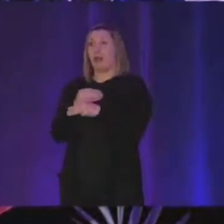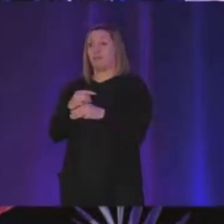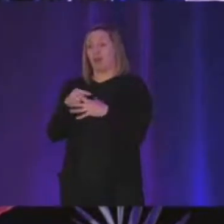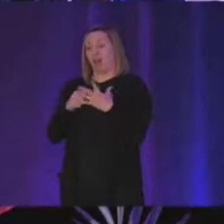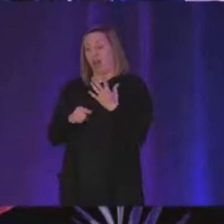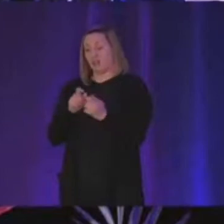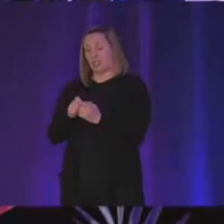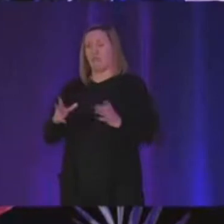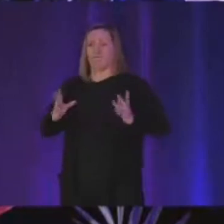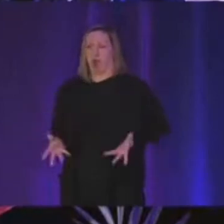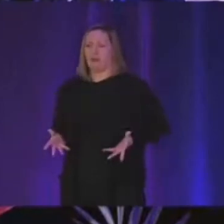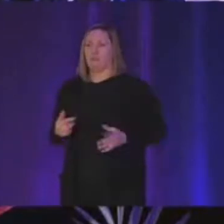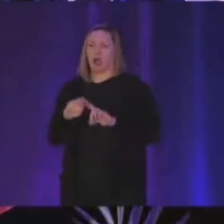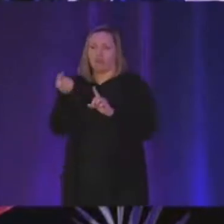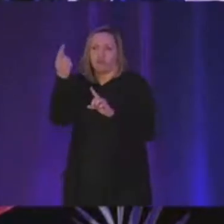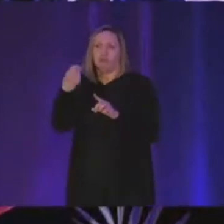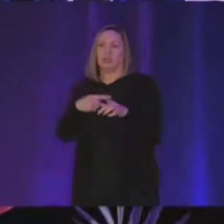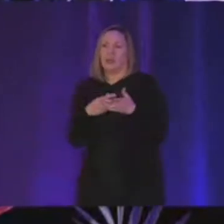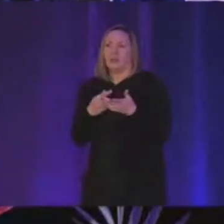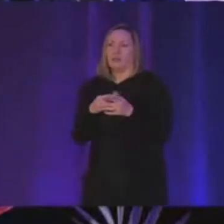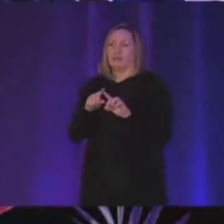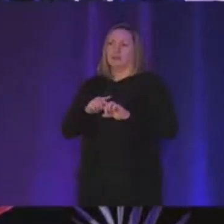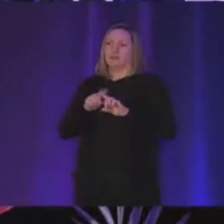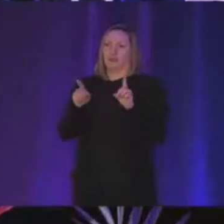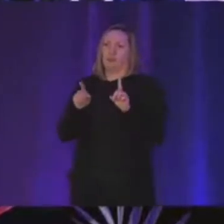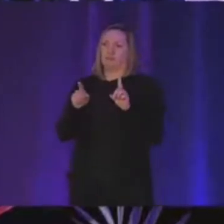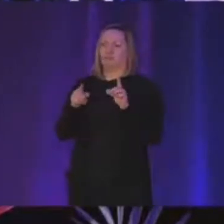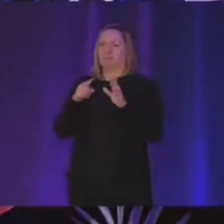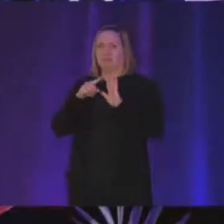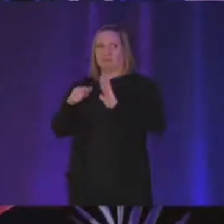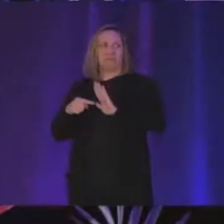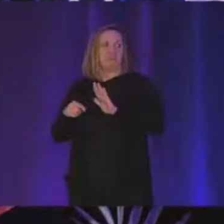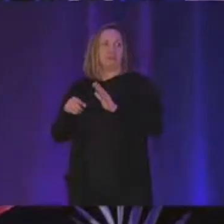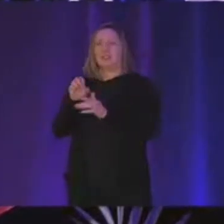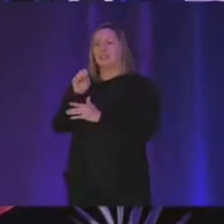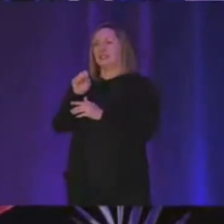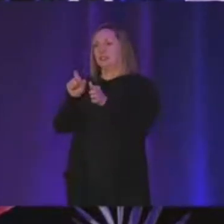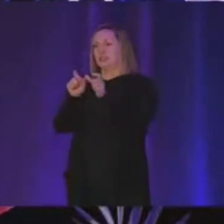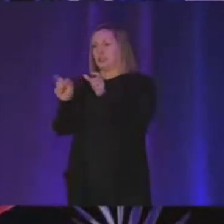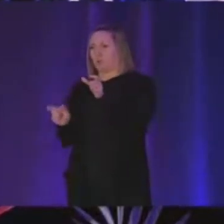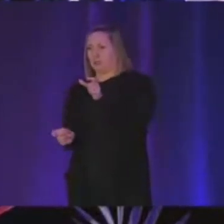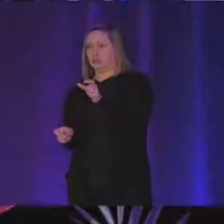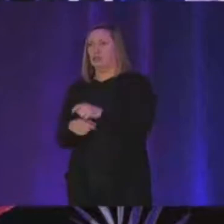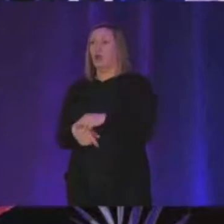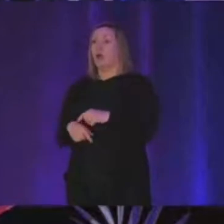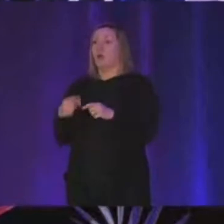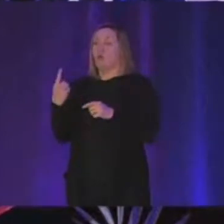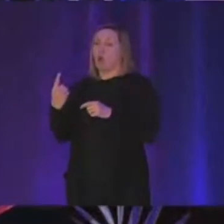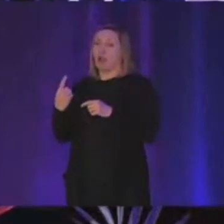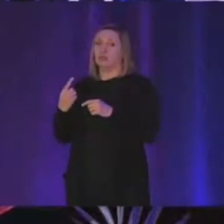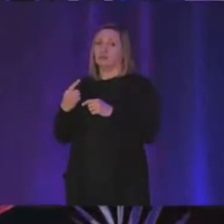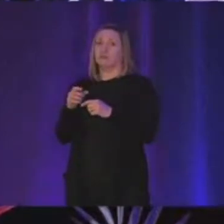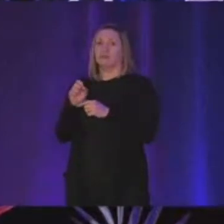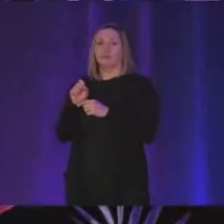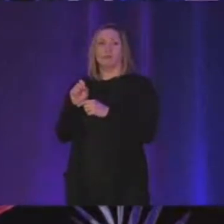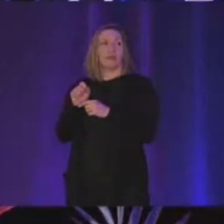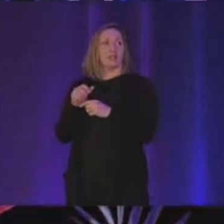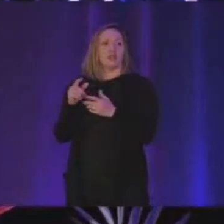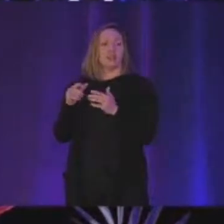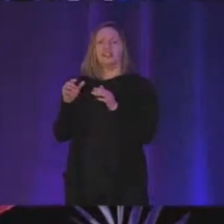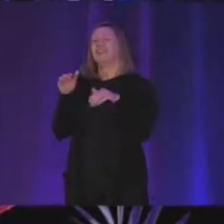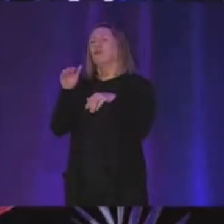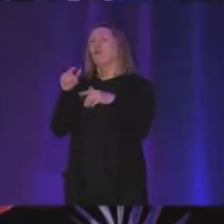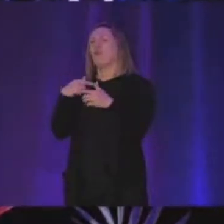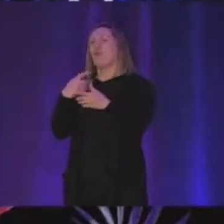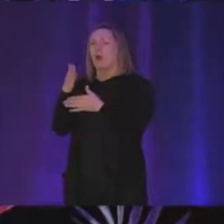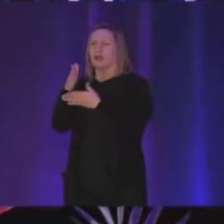and everything this is fine but you need to understand like uh the concepts and the third uh one like the third image composition i'm going